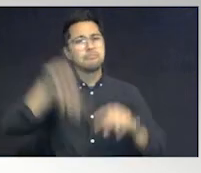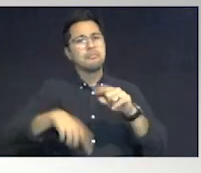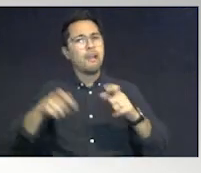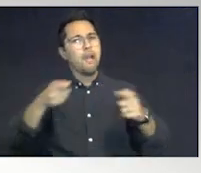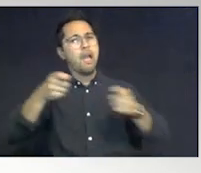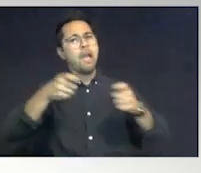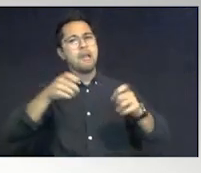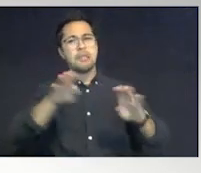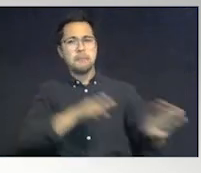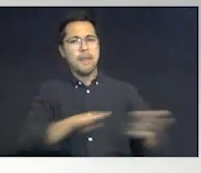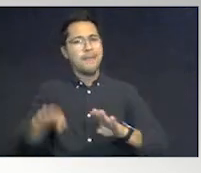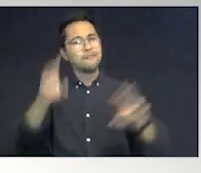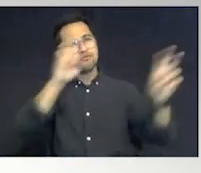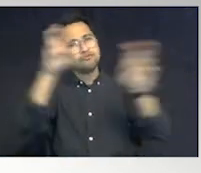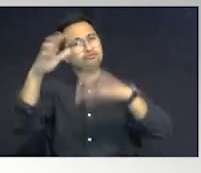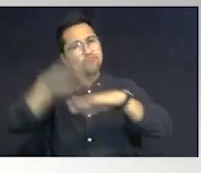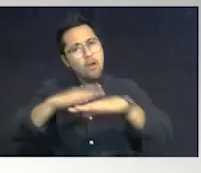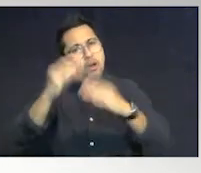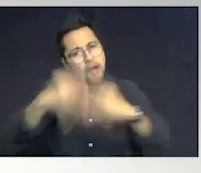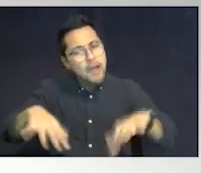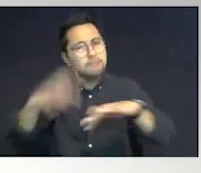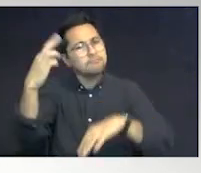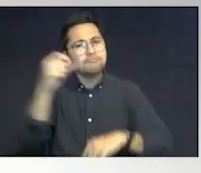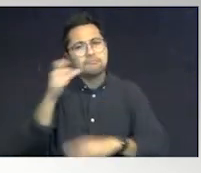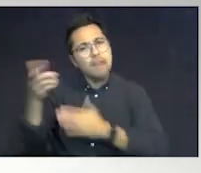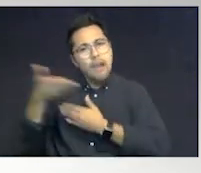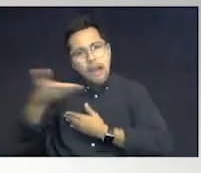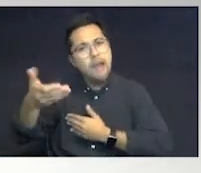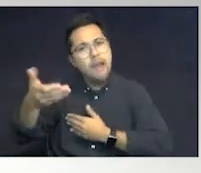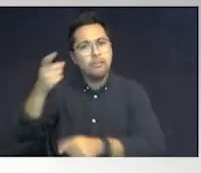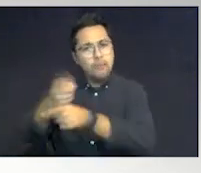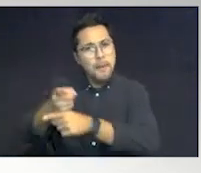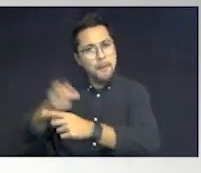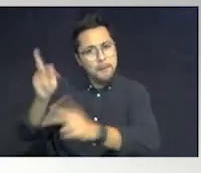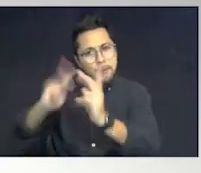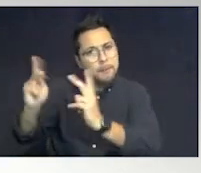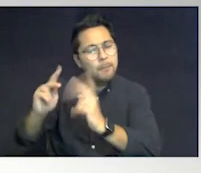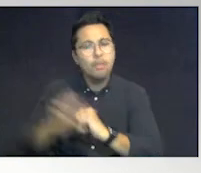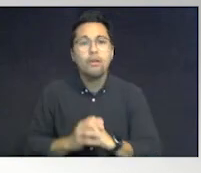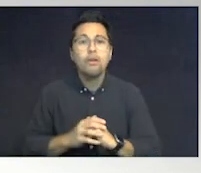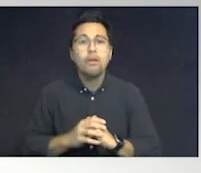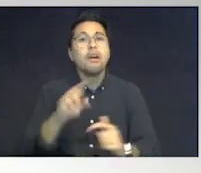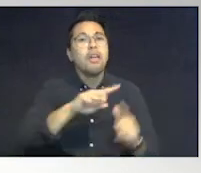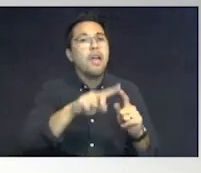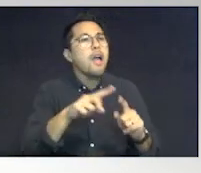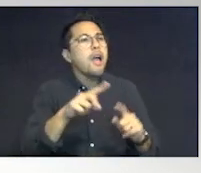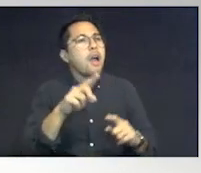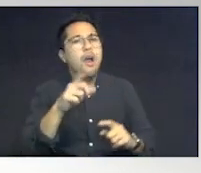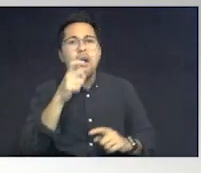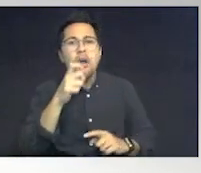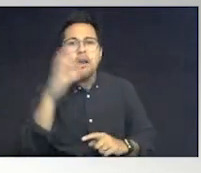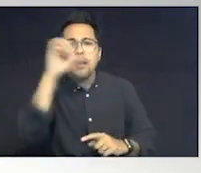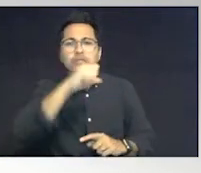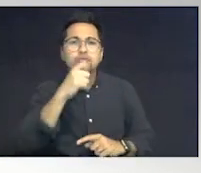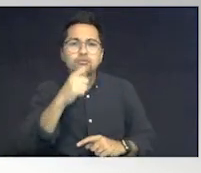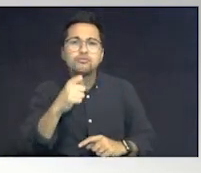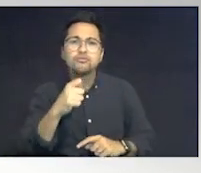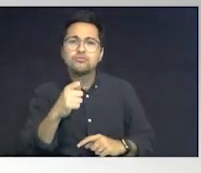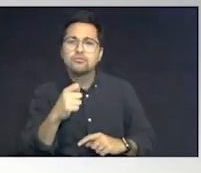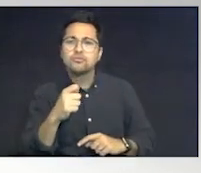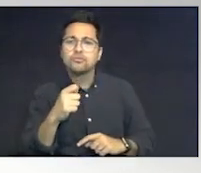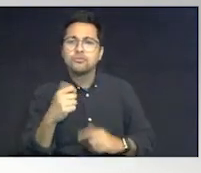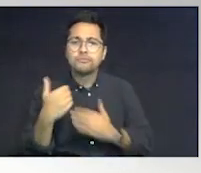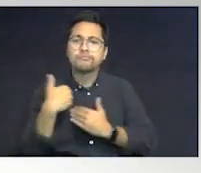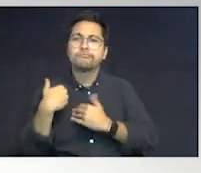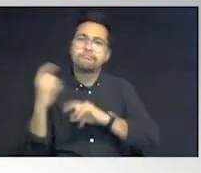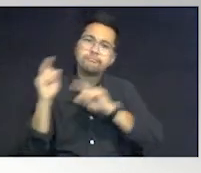the behavior issues on campus because they're not hiring the right people. And then guess who gets called to deal with the behavior problem?